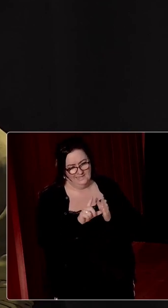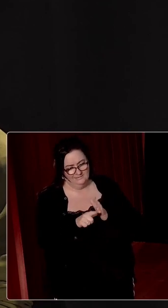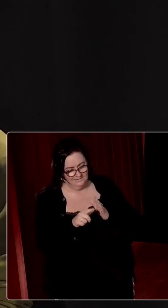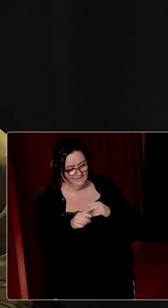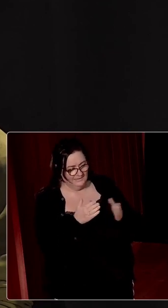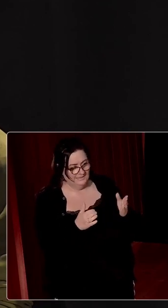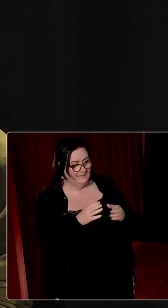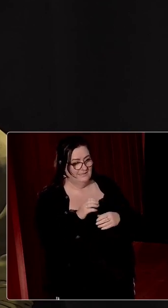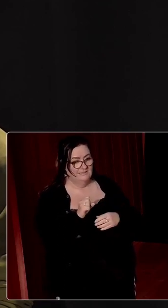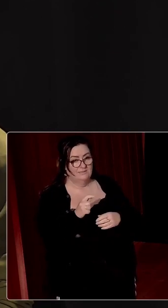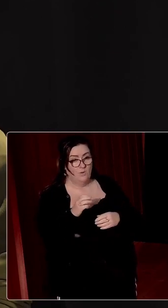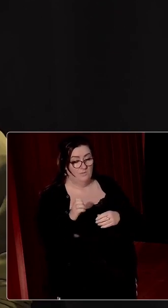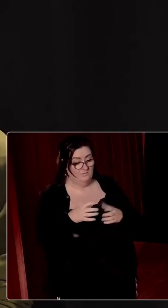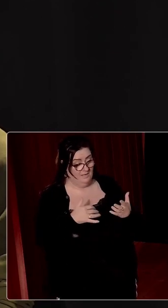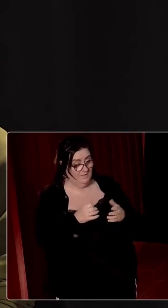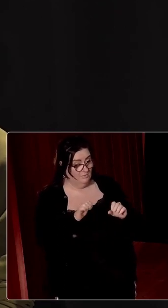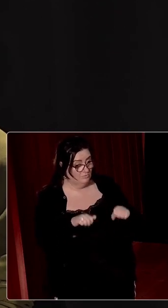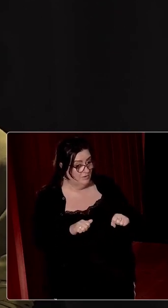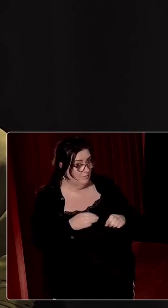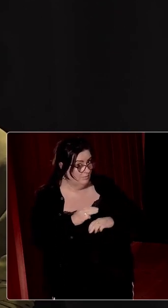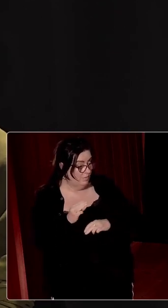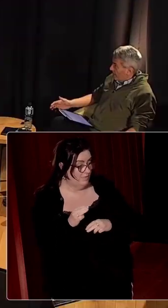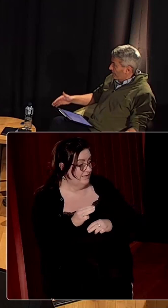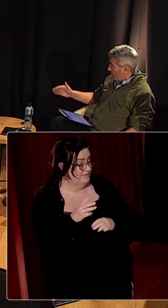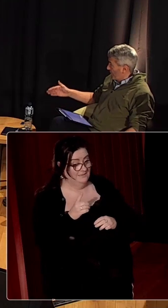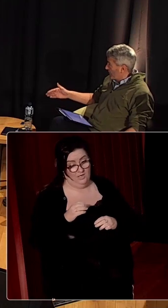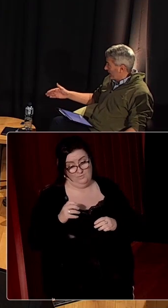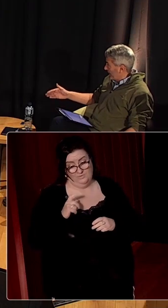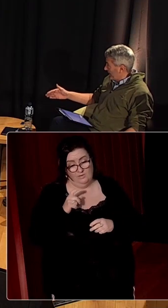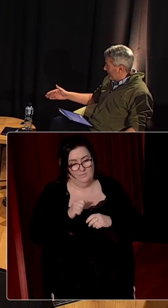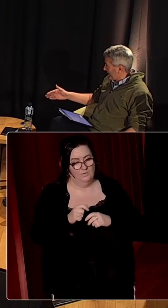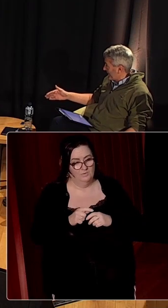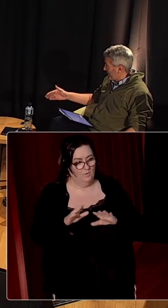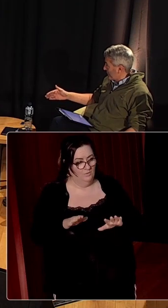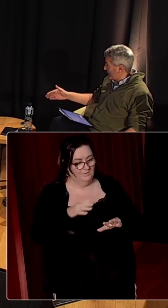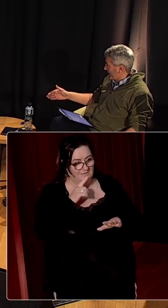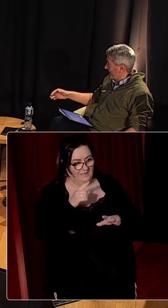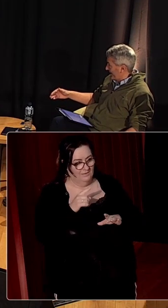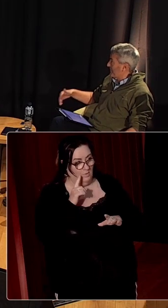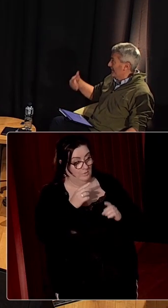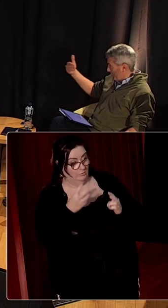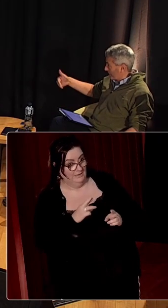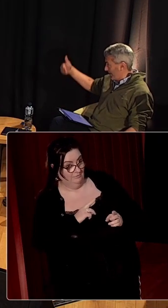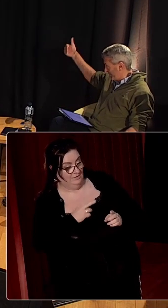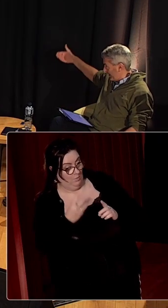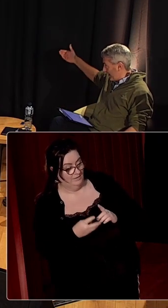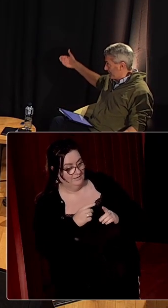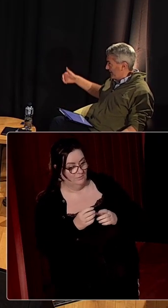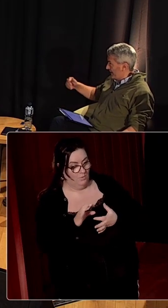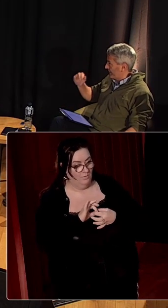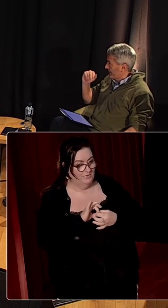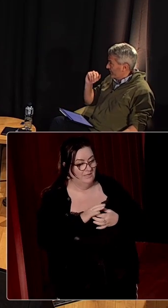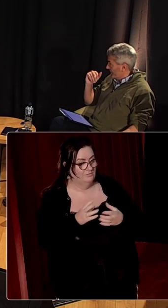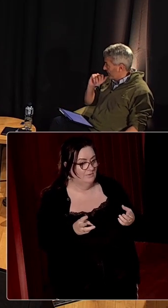know, the Stormont might agree to more cooperation, as Darren was just talking about. But we won't let on our ulterior motive, which is that cooperation